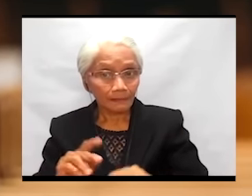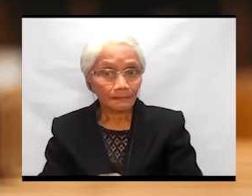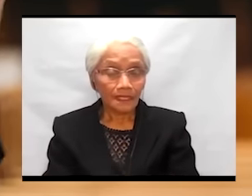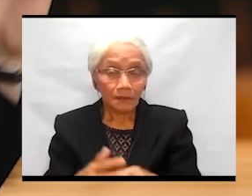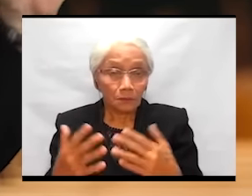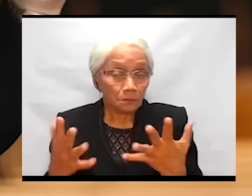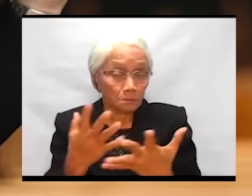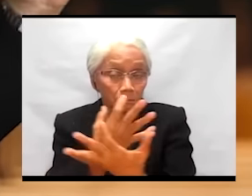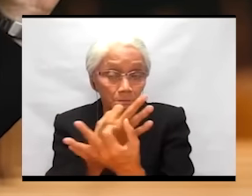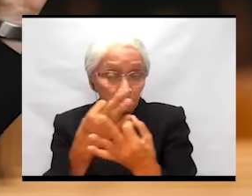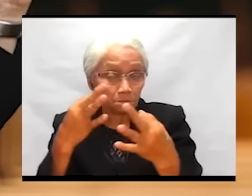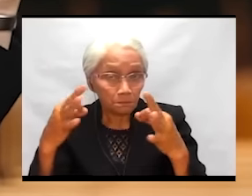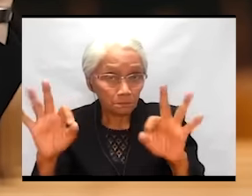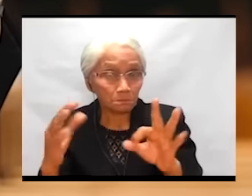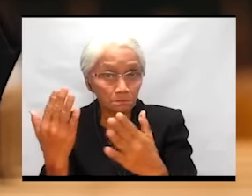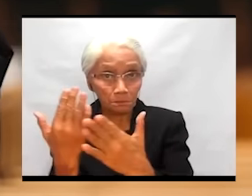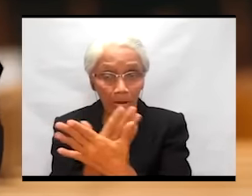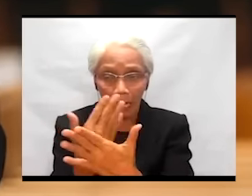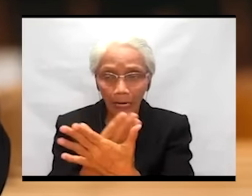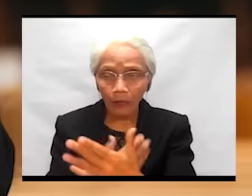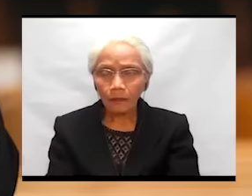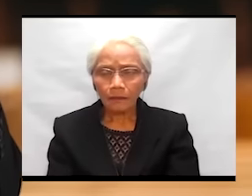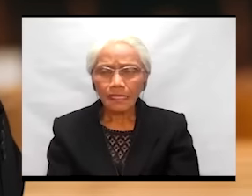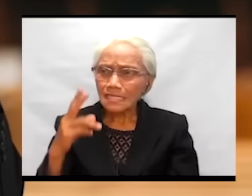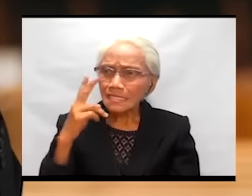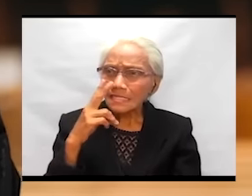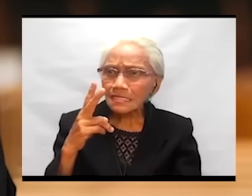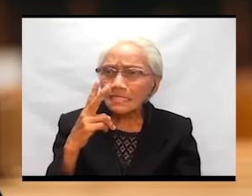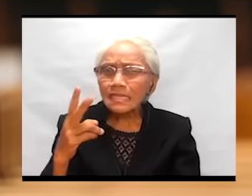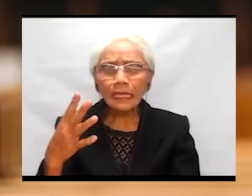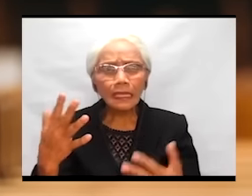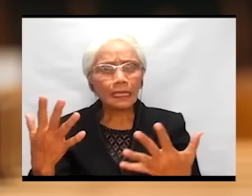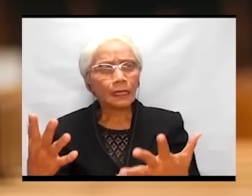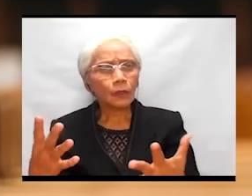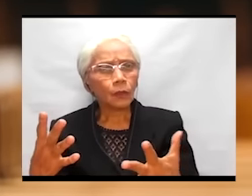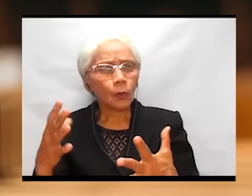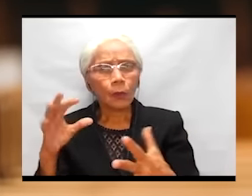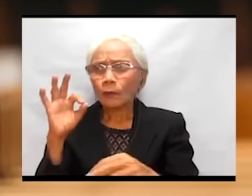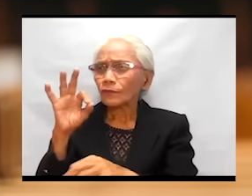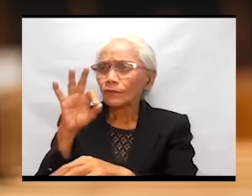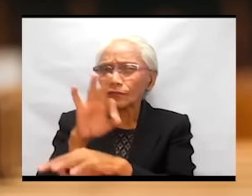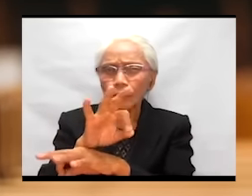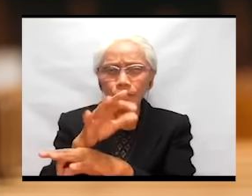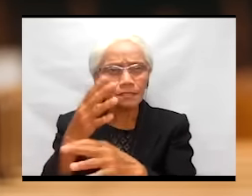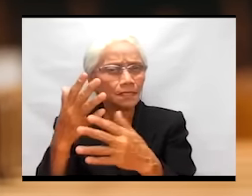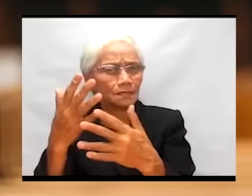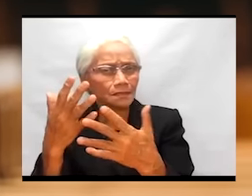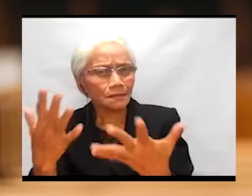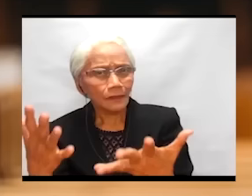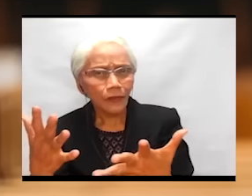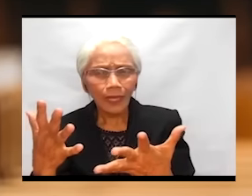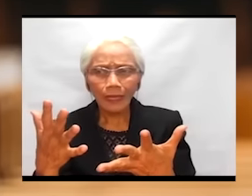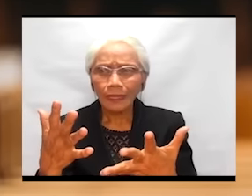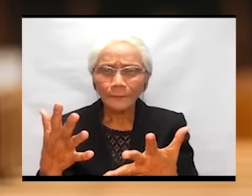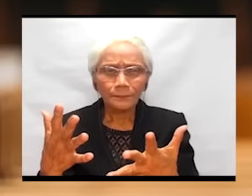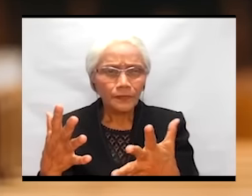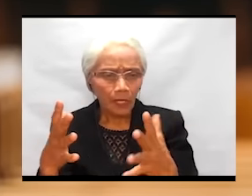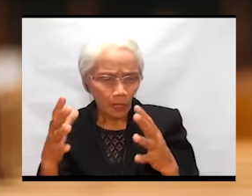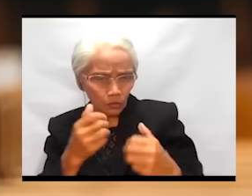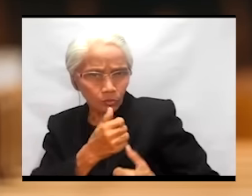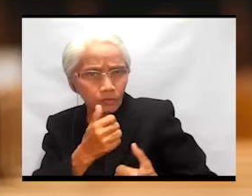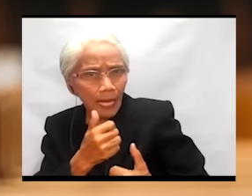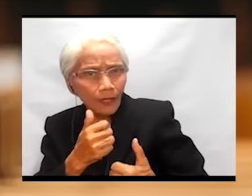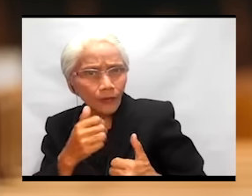Seeing the forces of Pharaoh running after them. They got scared.